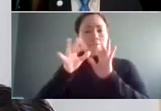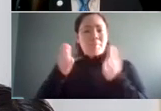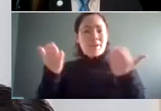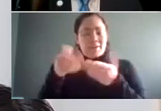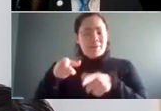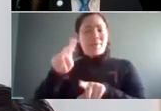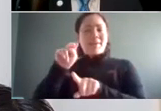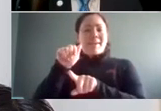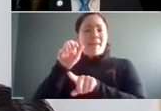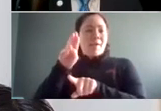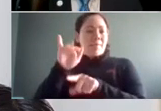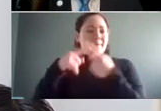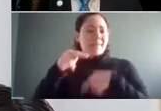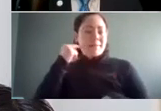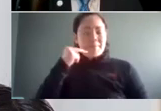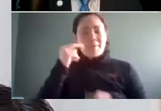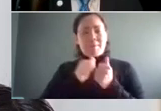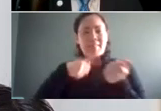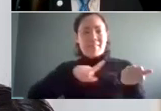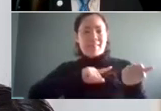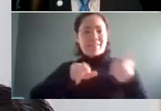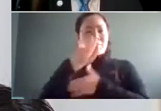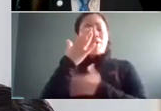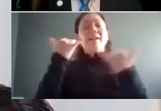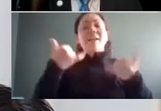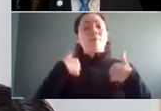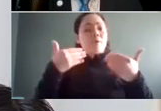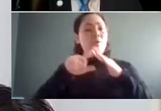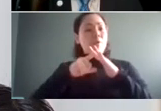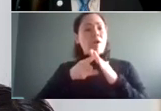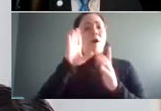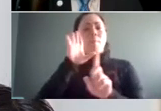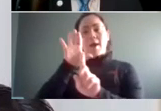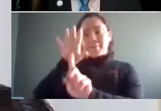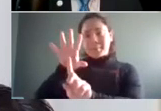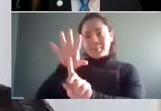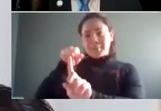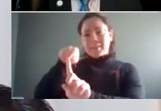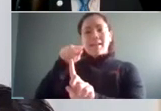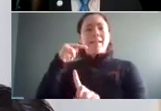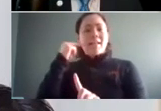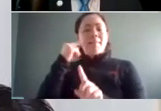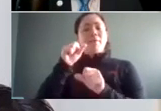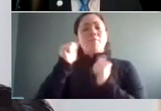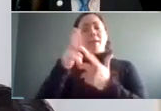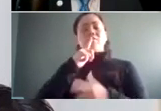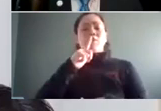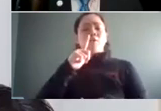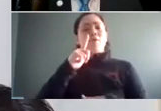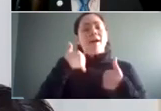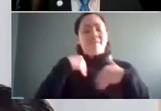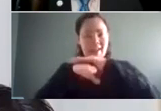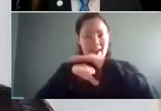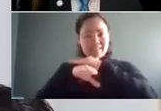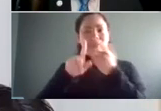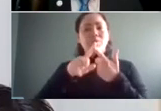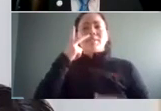with us this morning. As we get started we will spotlight Naomi so that all attendees will receive the benefit of accessing